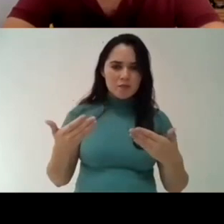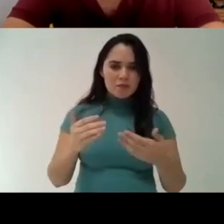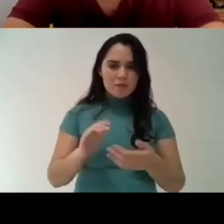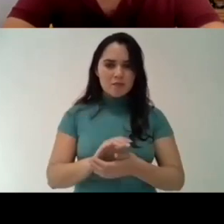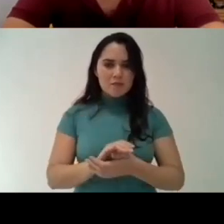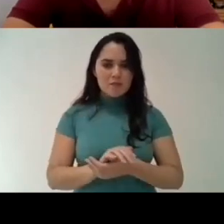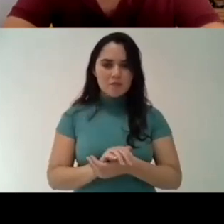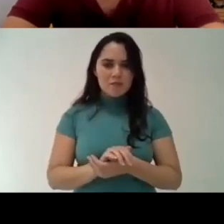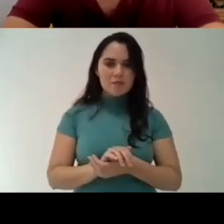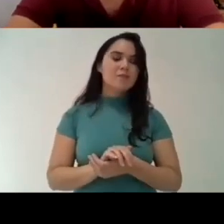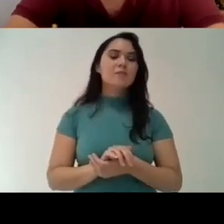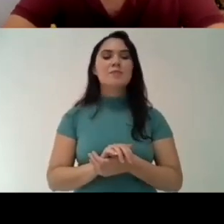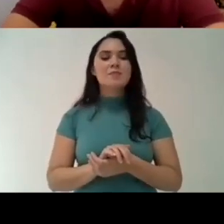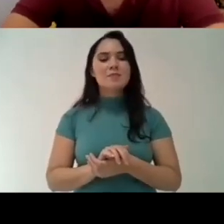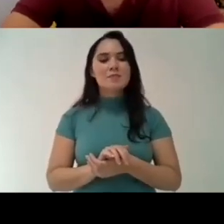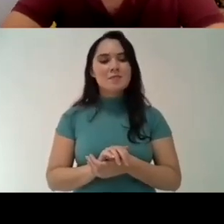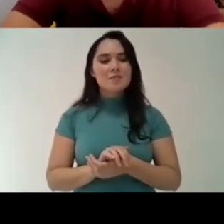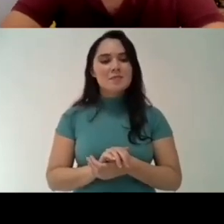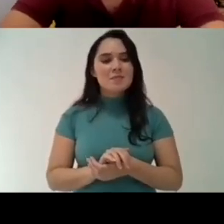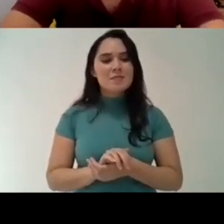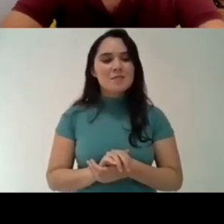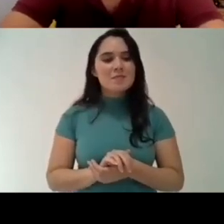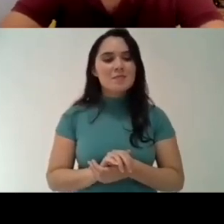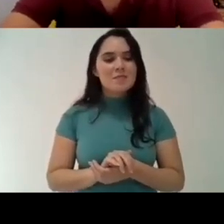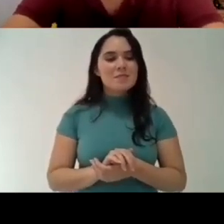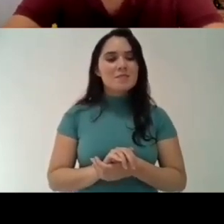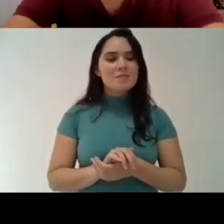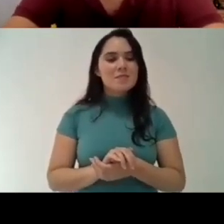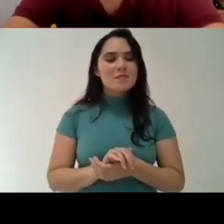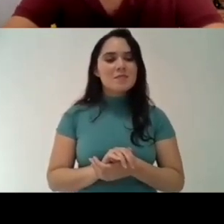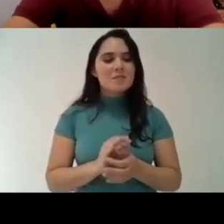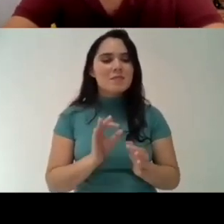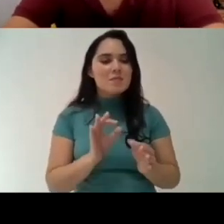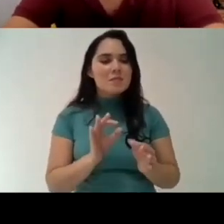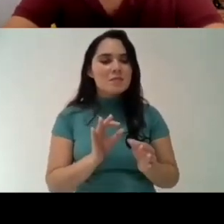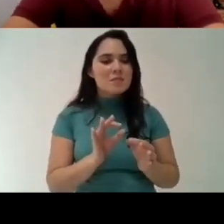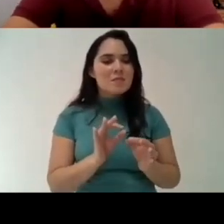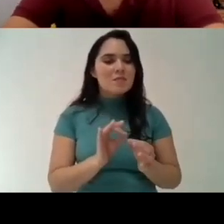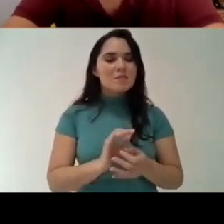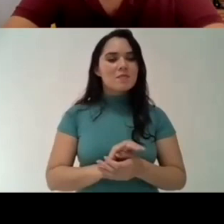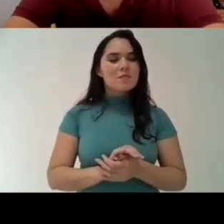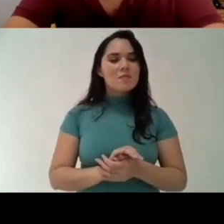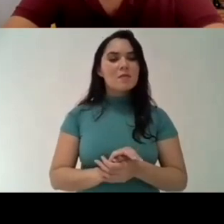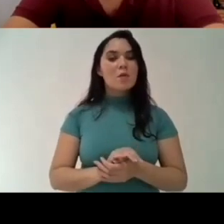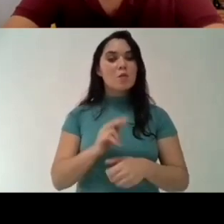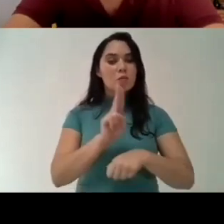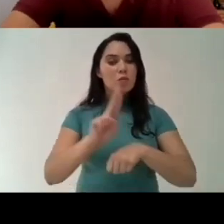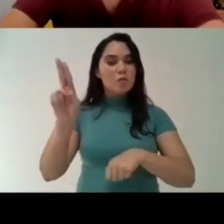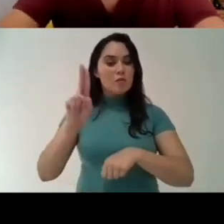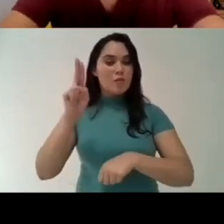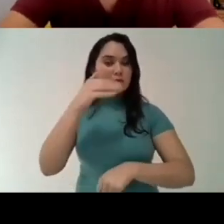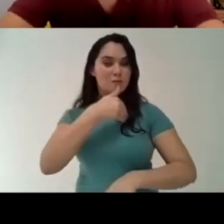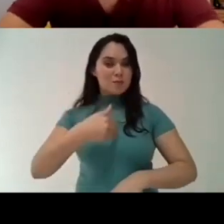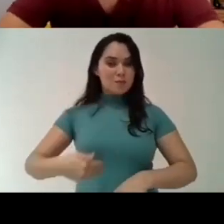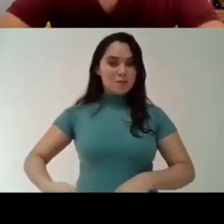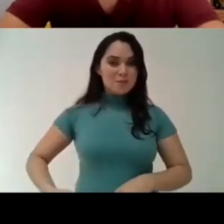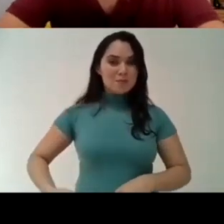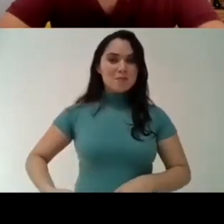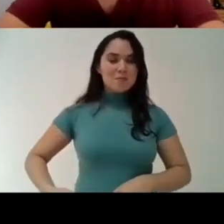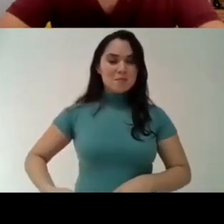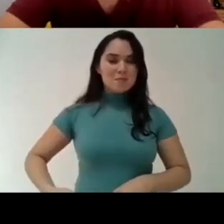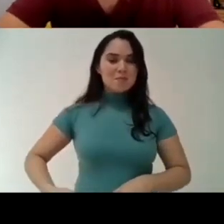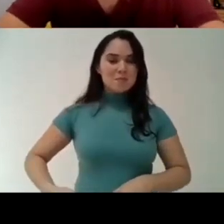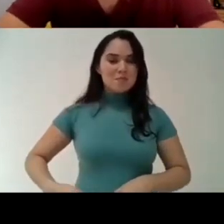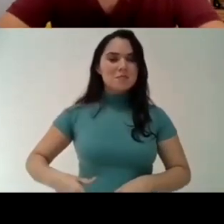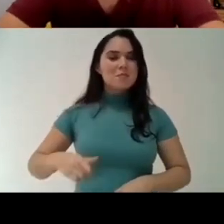And so as I said before 90 over 90 percent of the science that